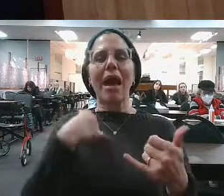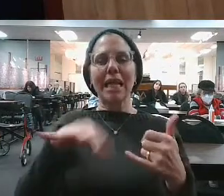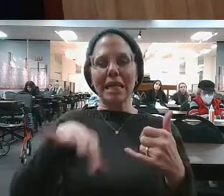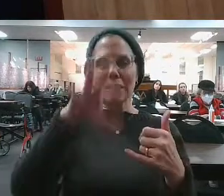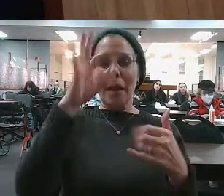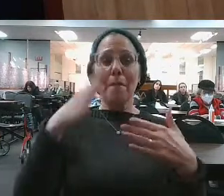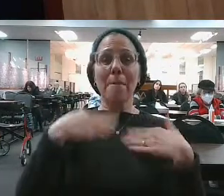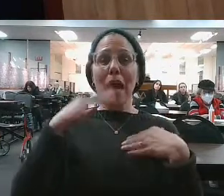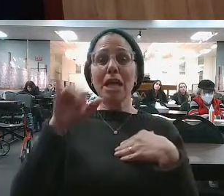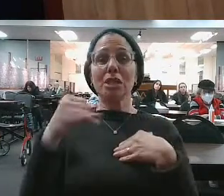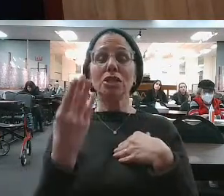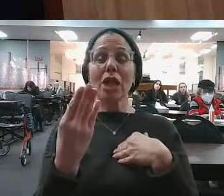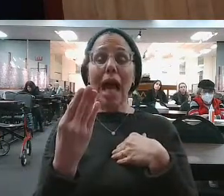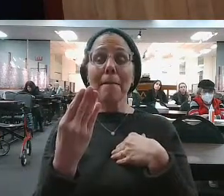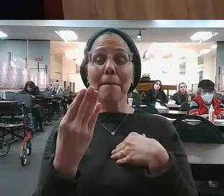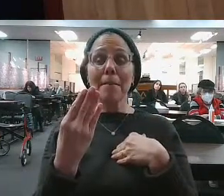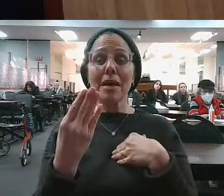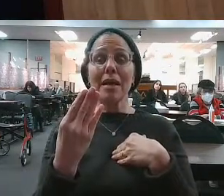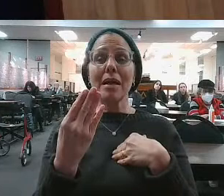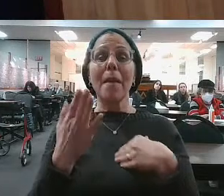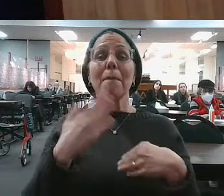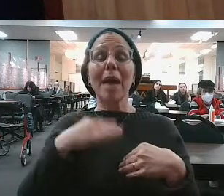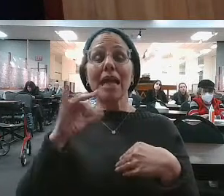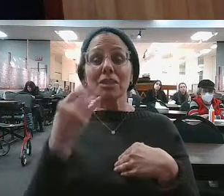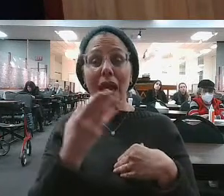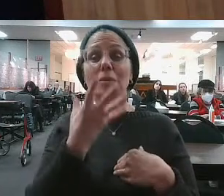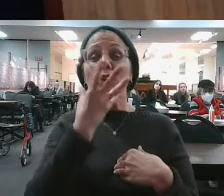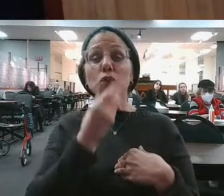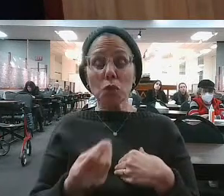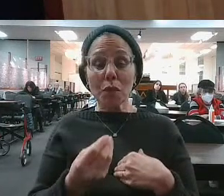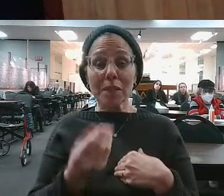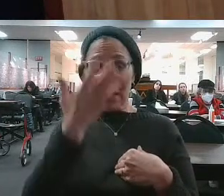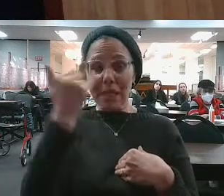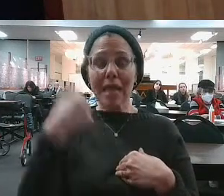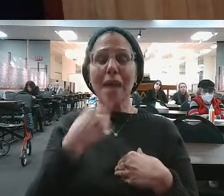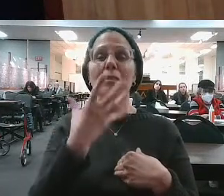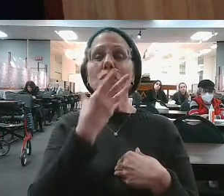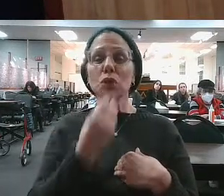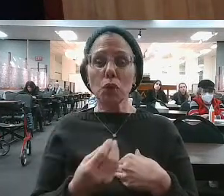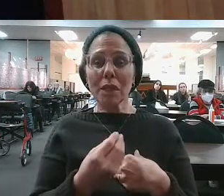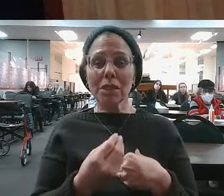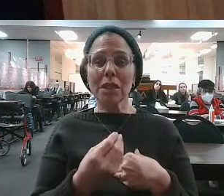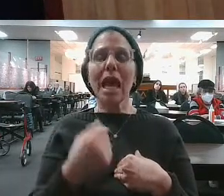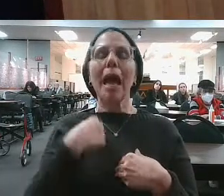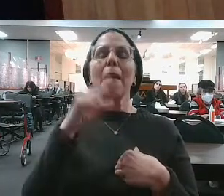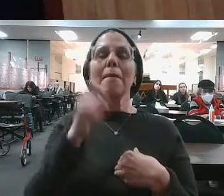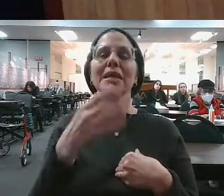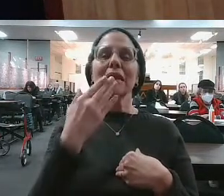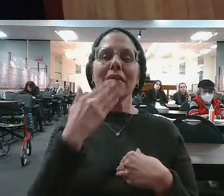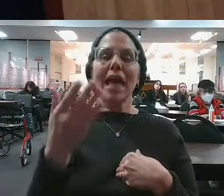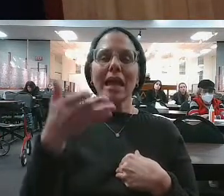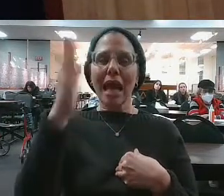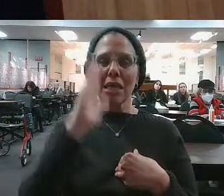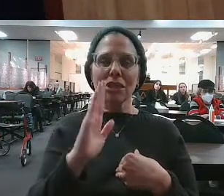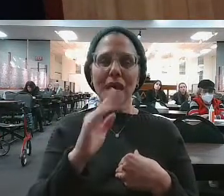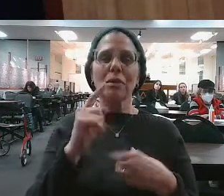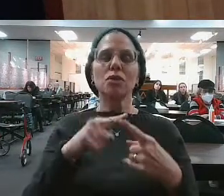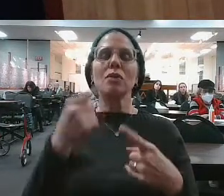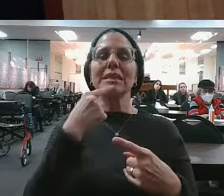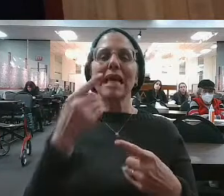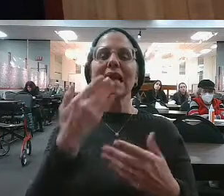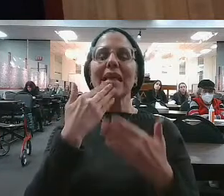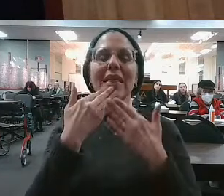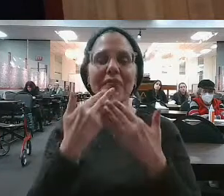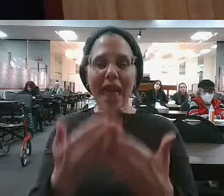Jew is to express my gratitude to HaKadosh Baruch Hu for everything that happens to me in life.